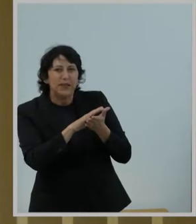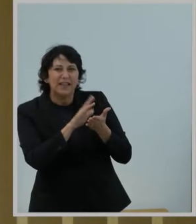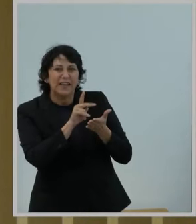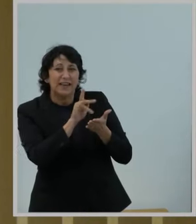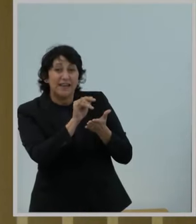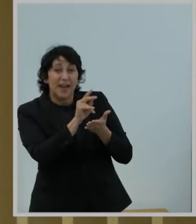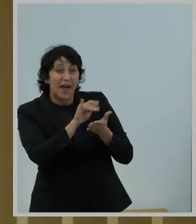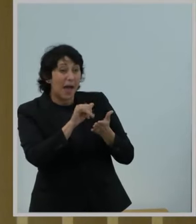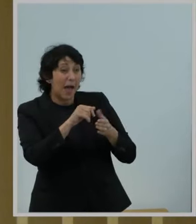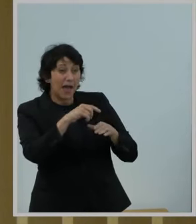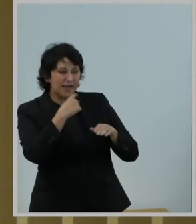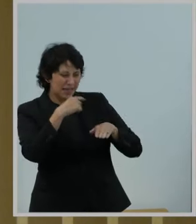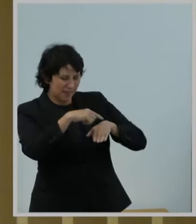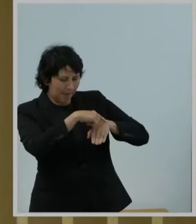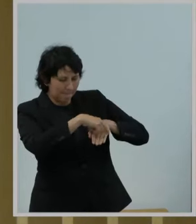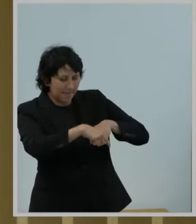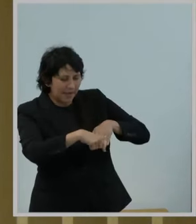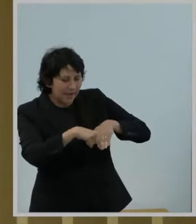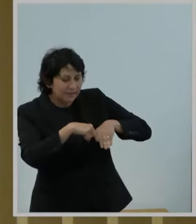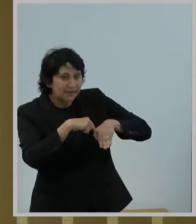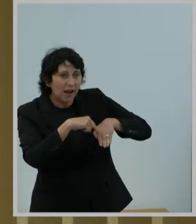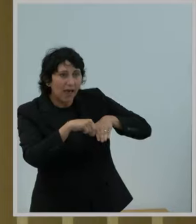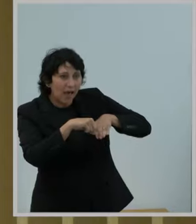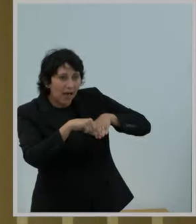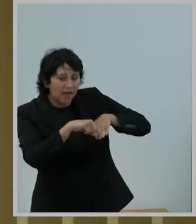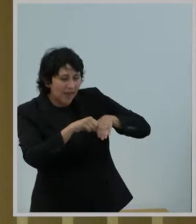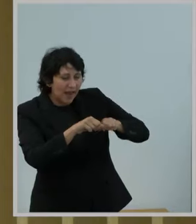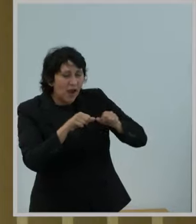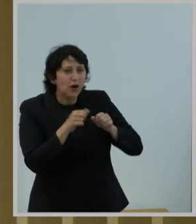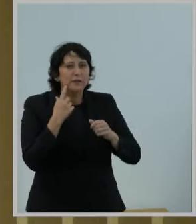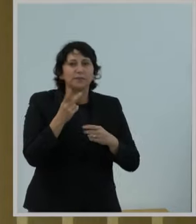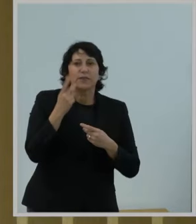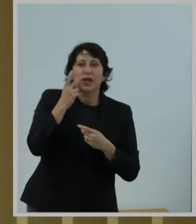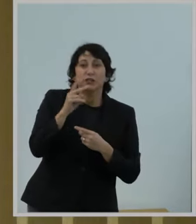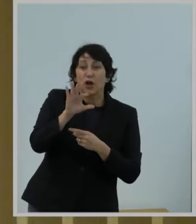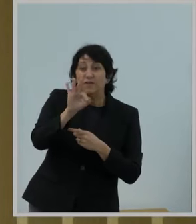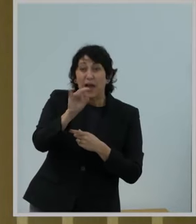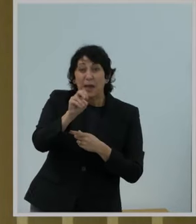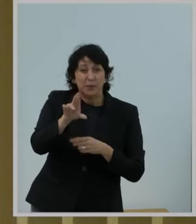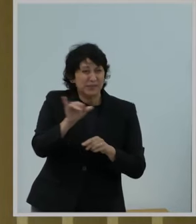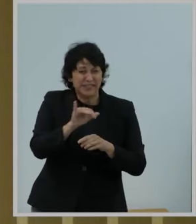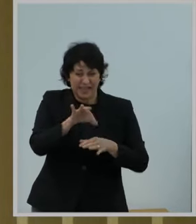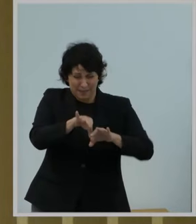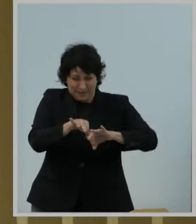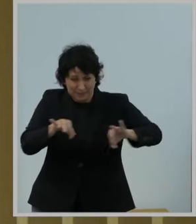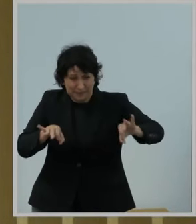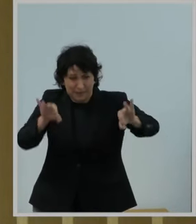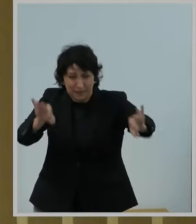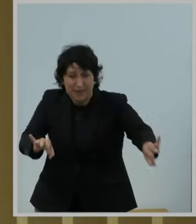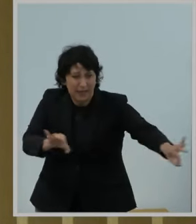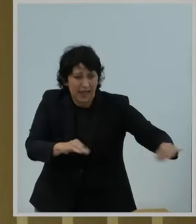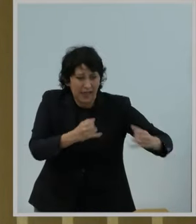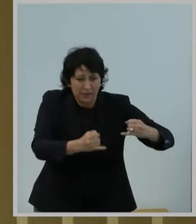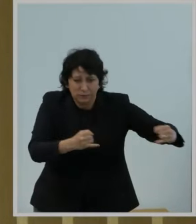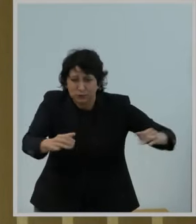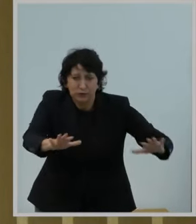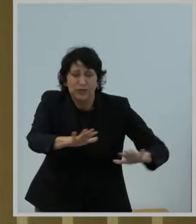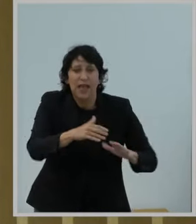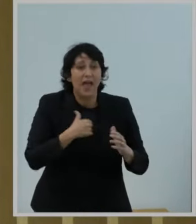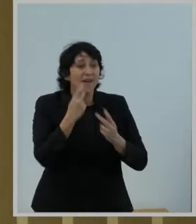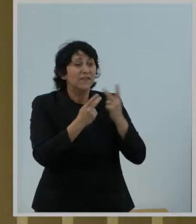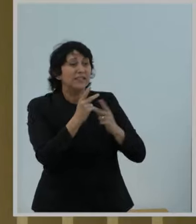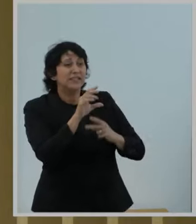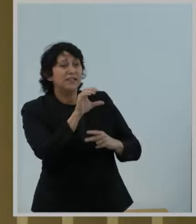saw fiber being laid as well, visited Oscarville and saw the